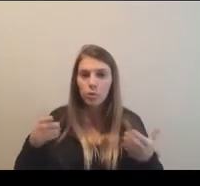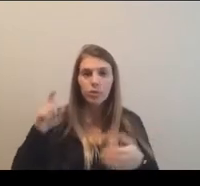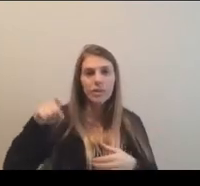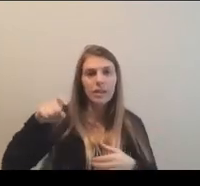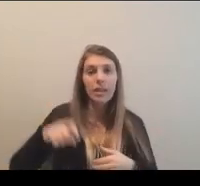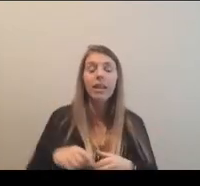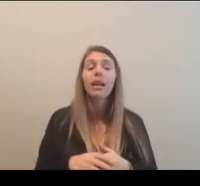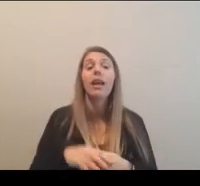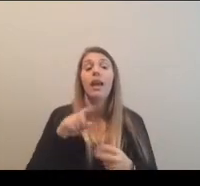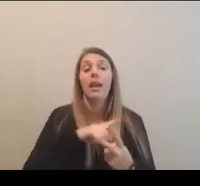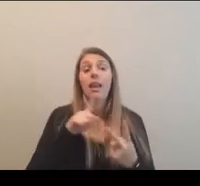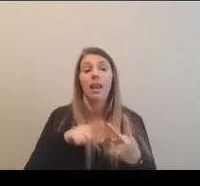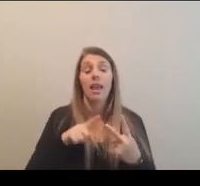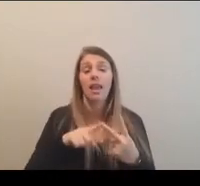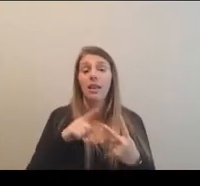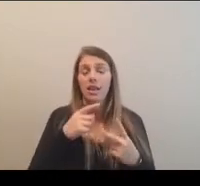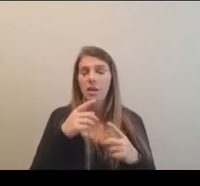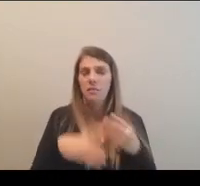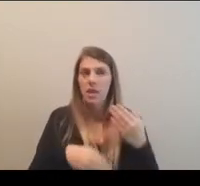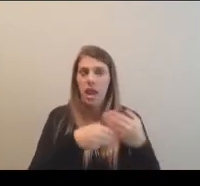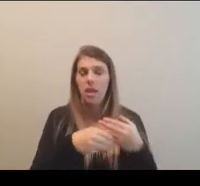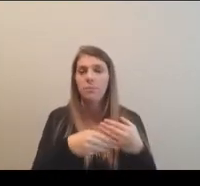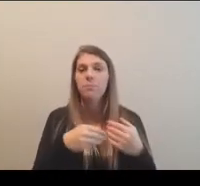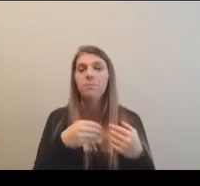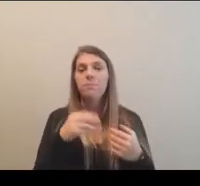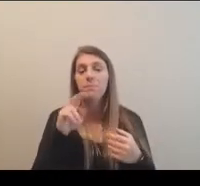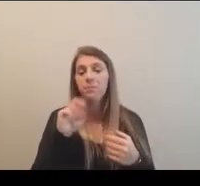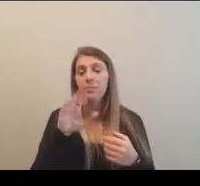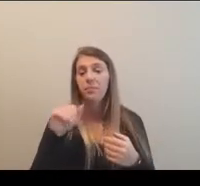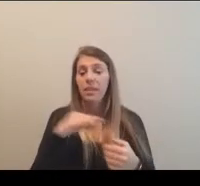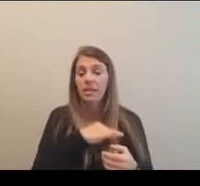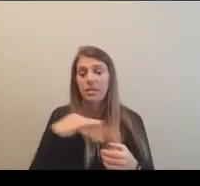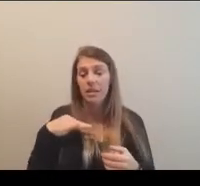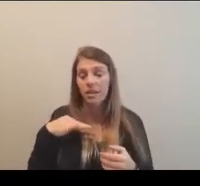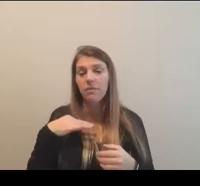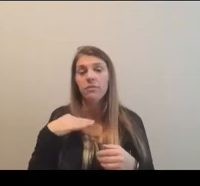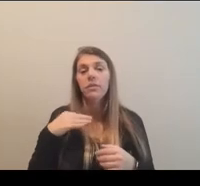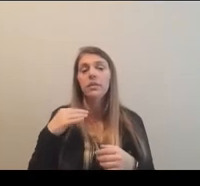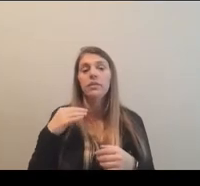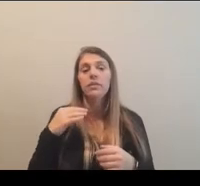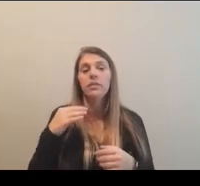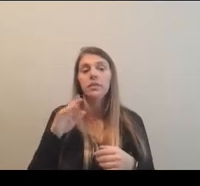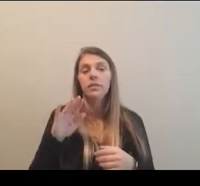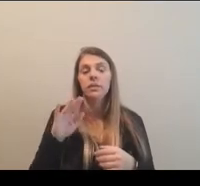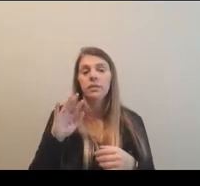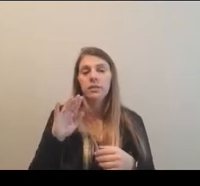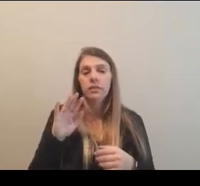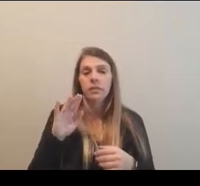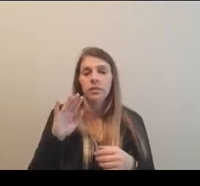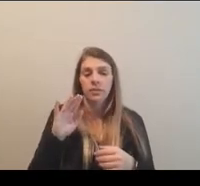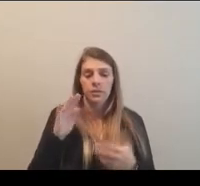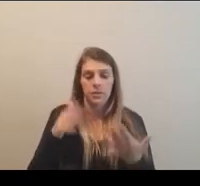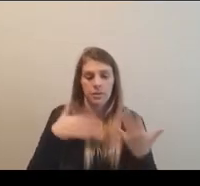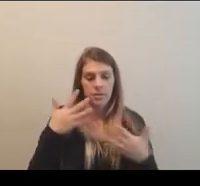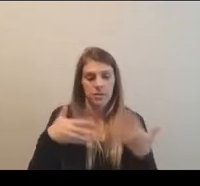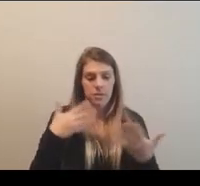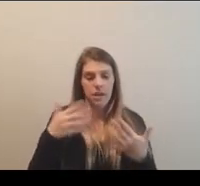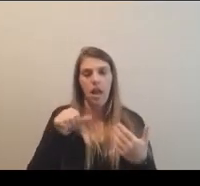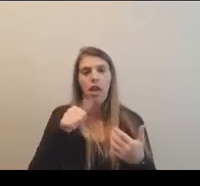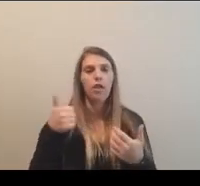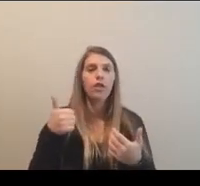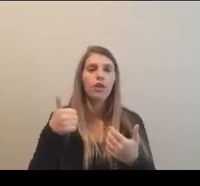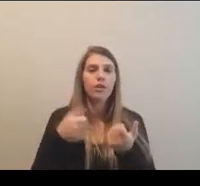other, um, extension of that besides, um, NCA staff is also the, um, um, the, the other